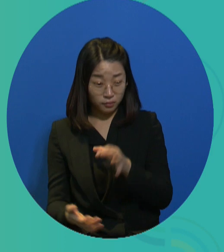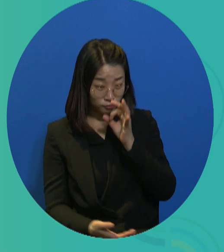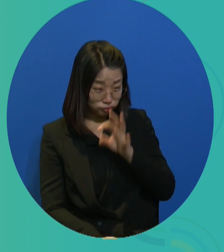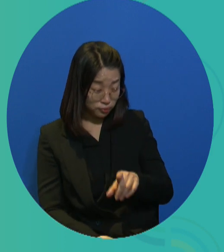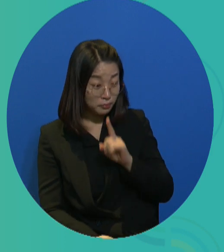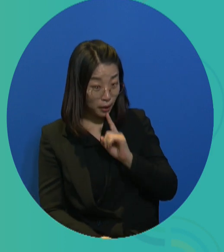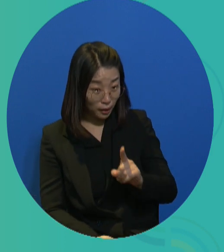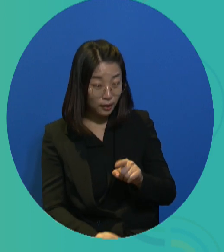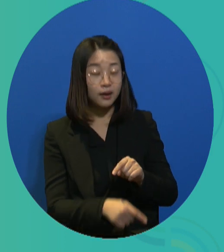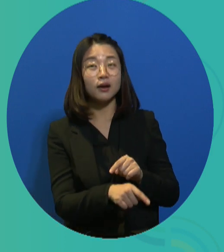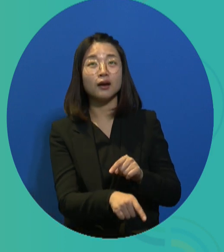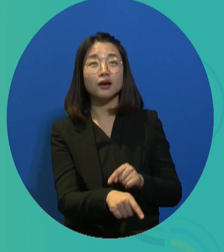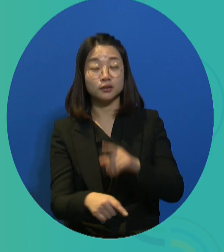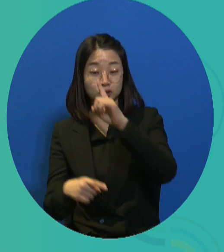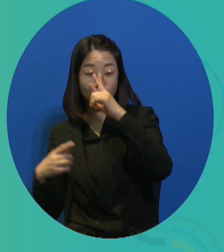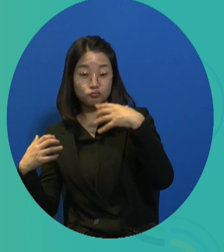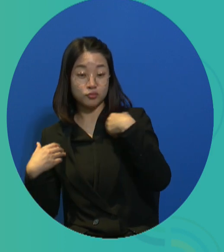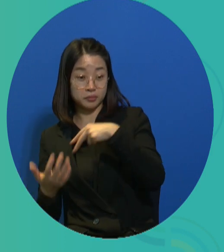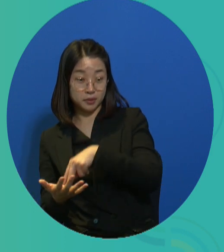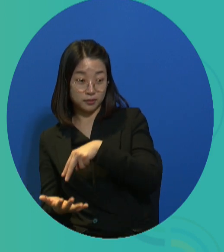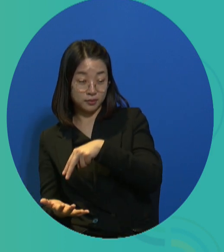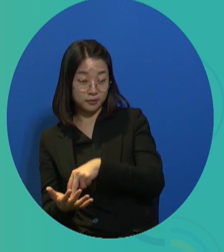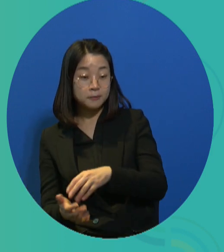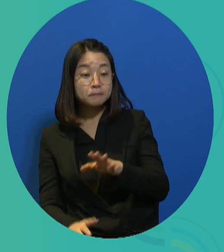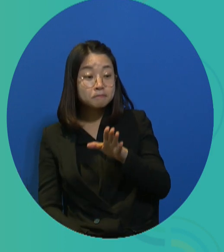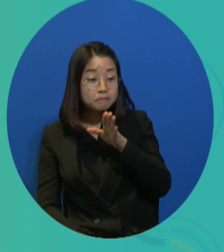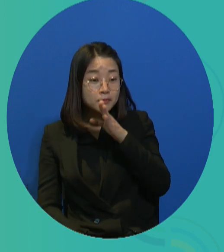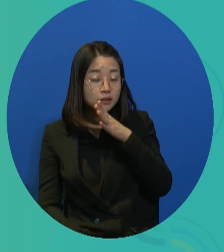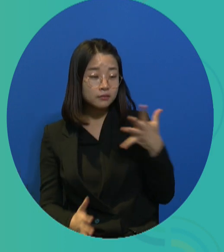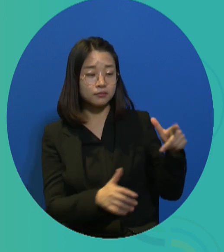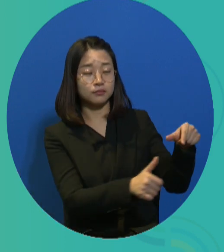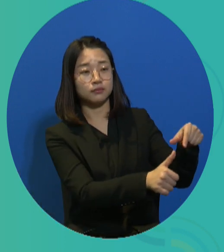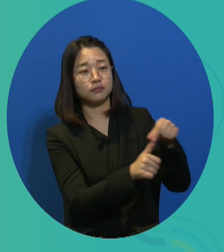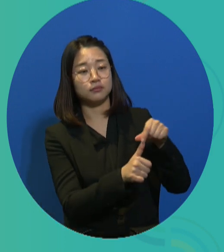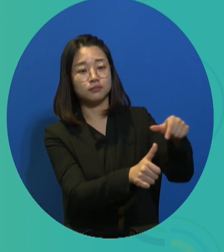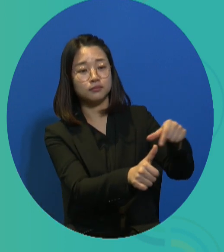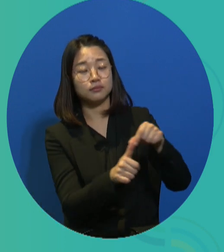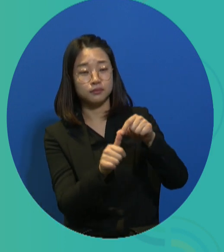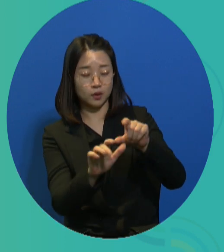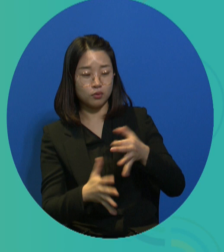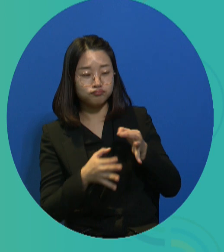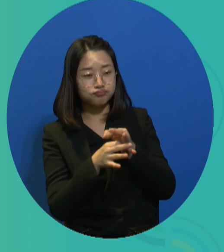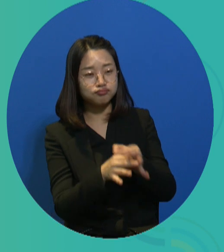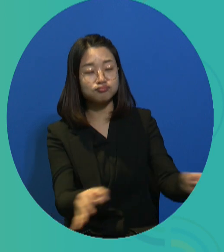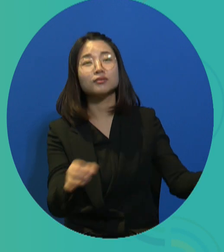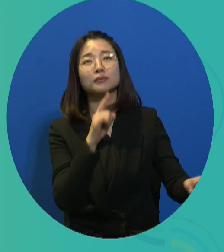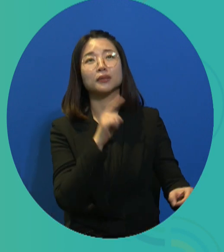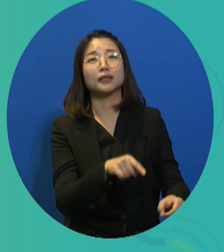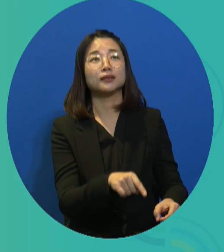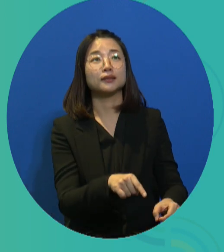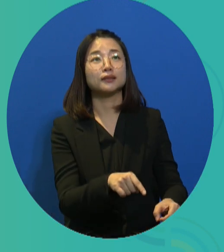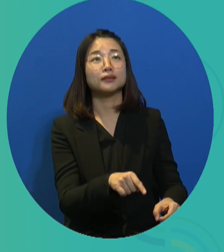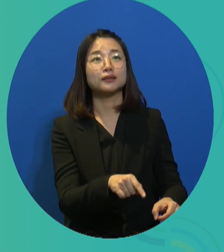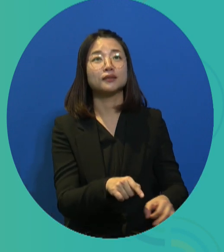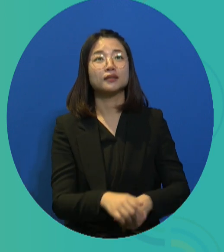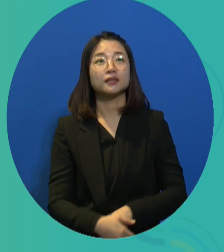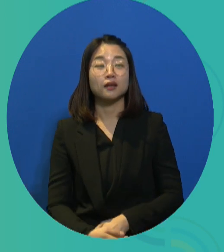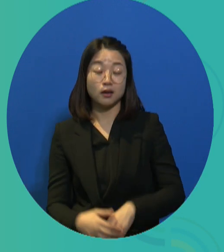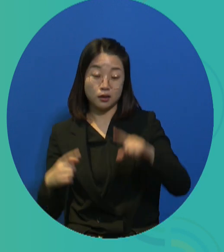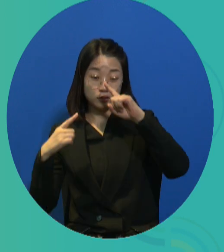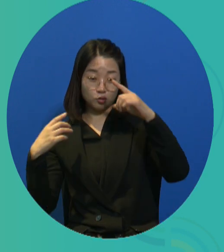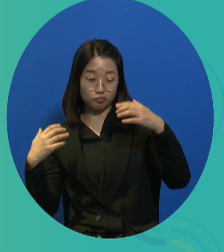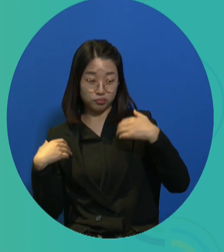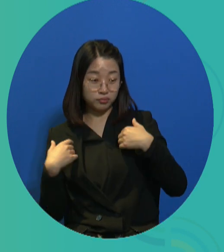isolated from and marginalized from the markets. In that case, the governments would be the employer of last resort.